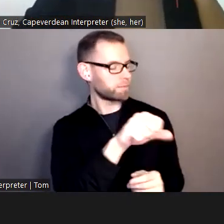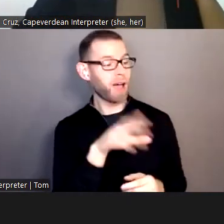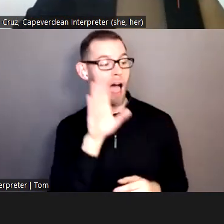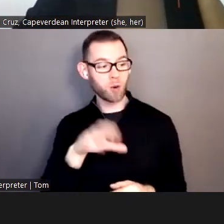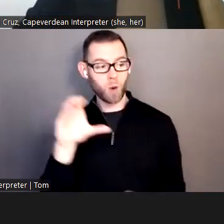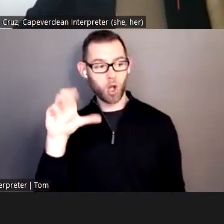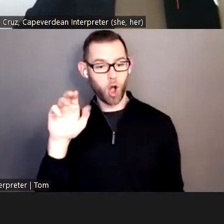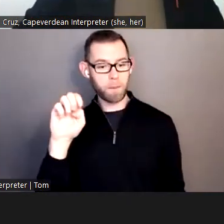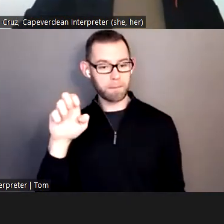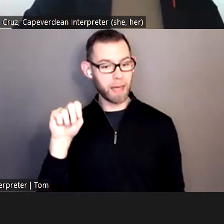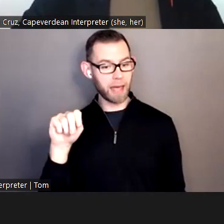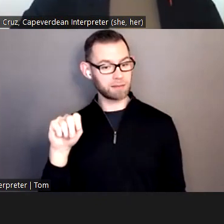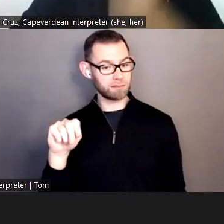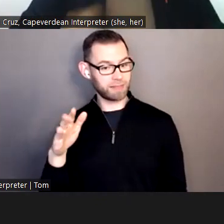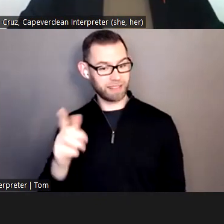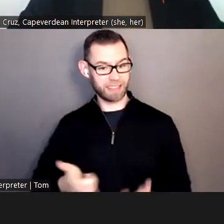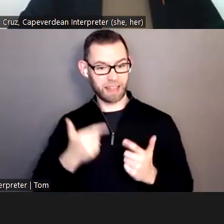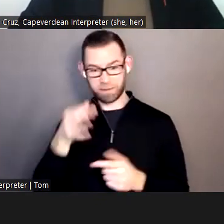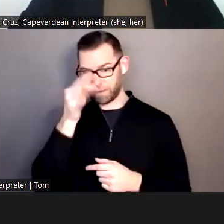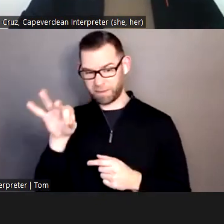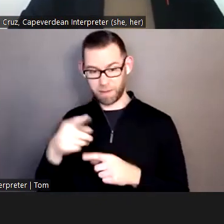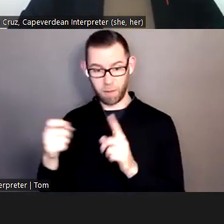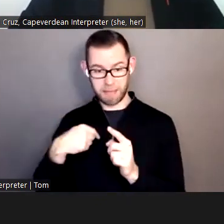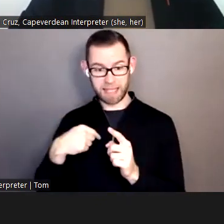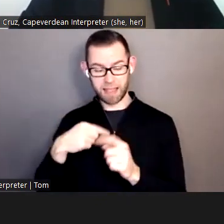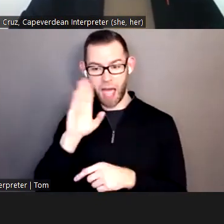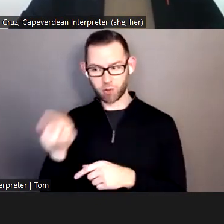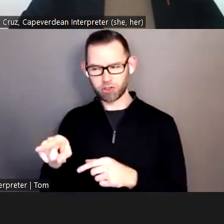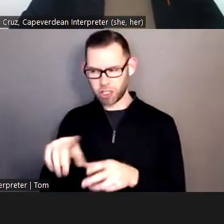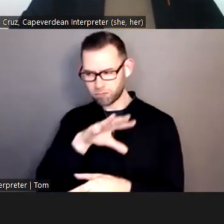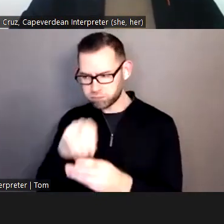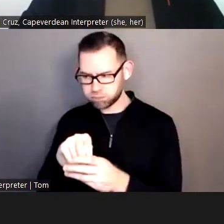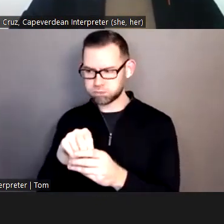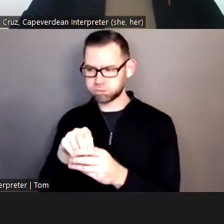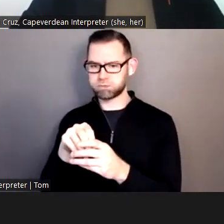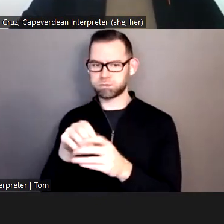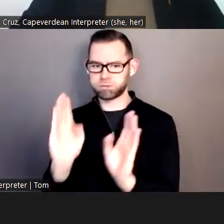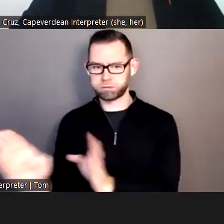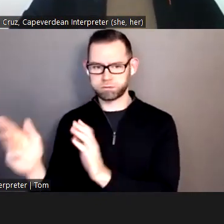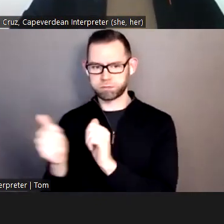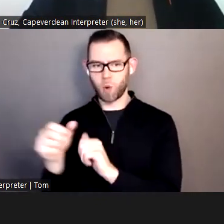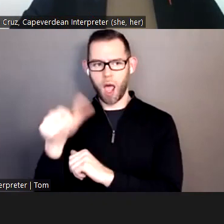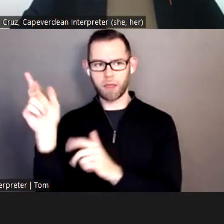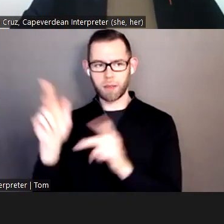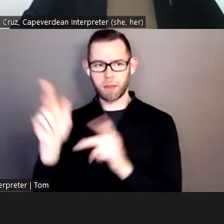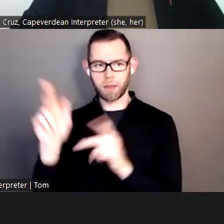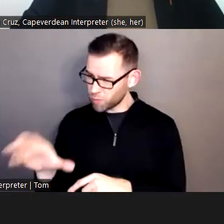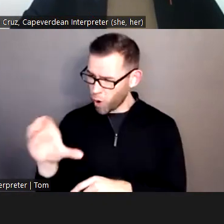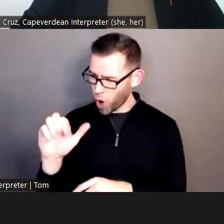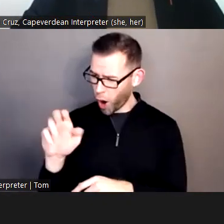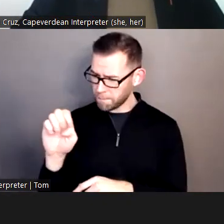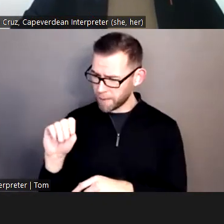and work with other people as well. Carmen, can you speak to that question in any greater detail?